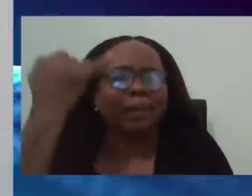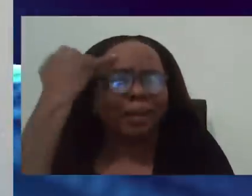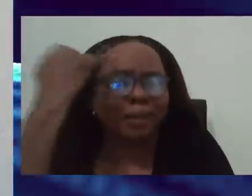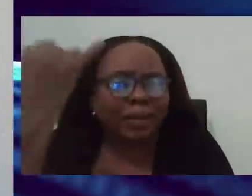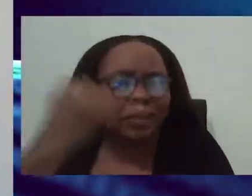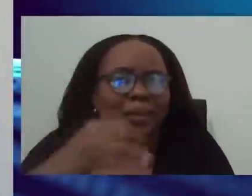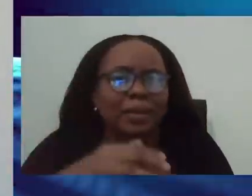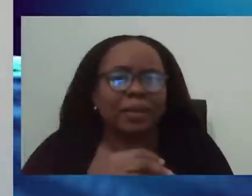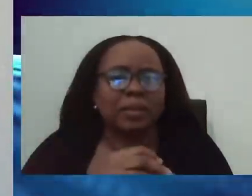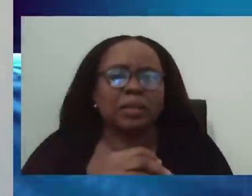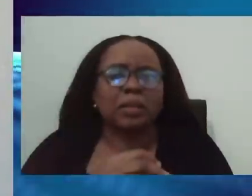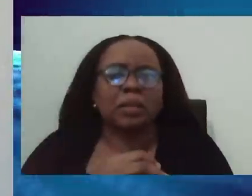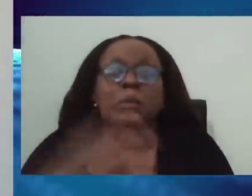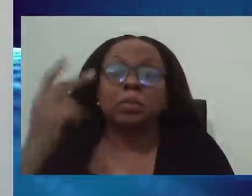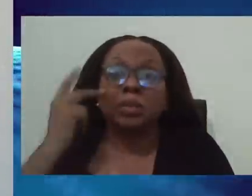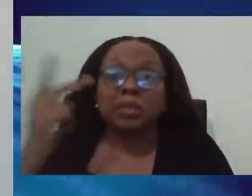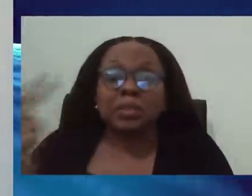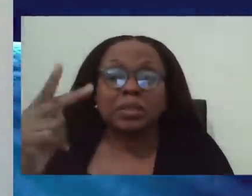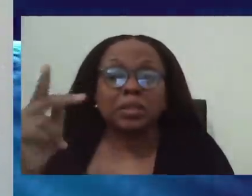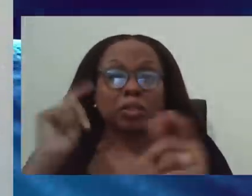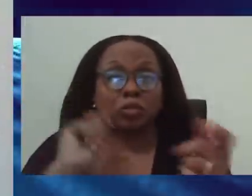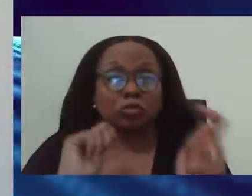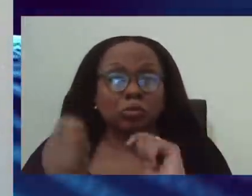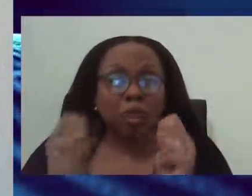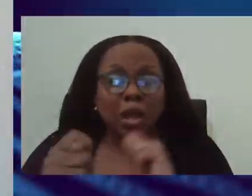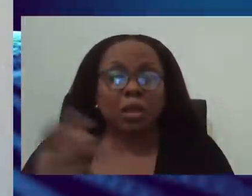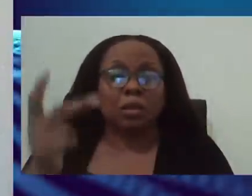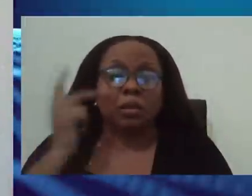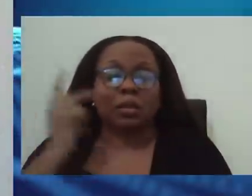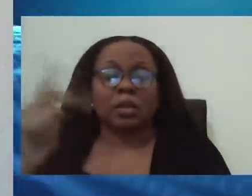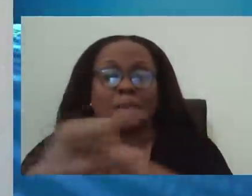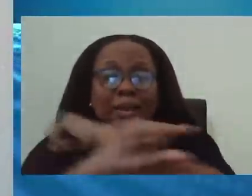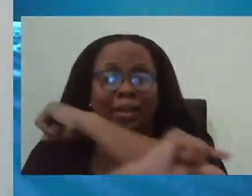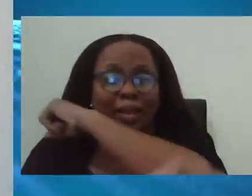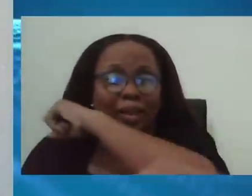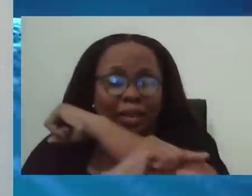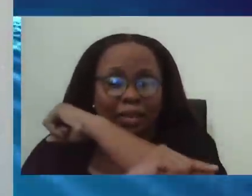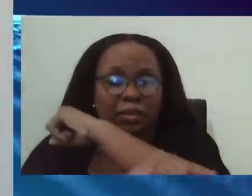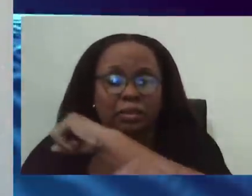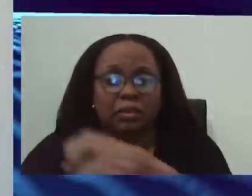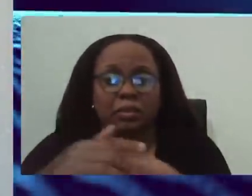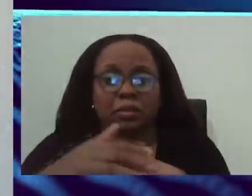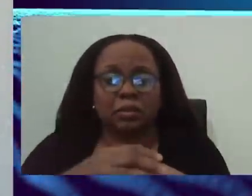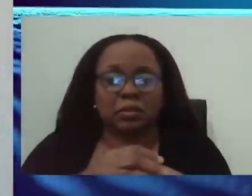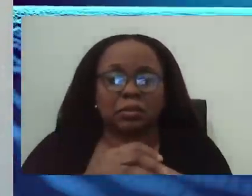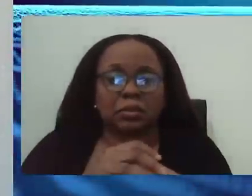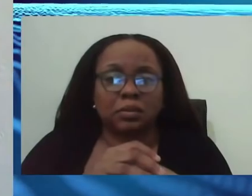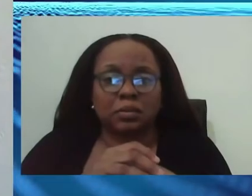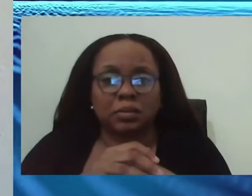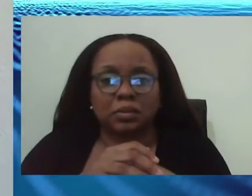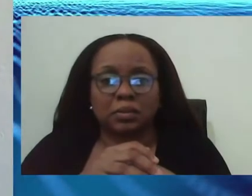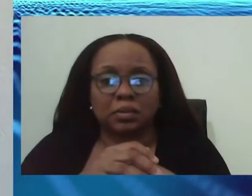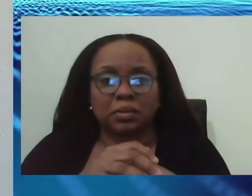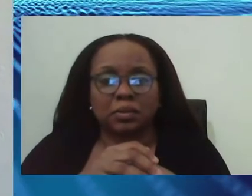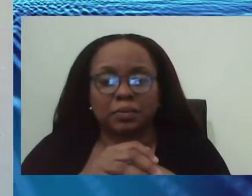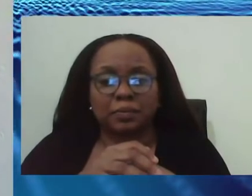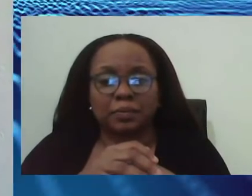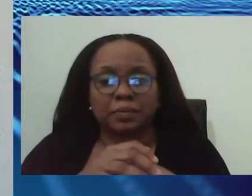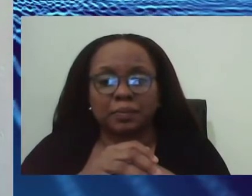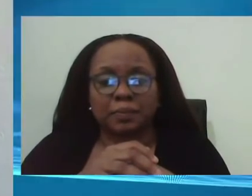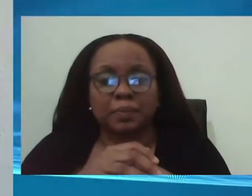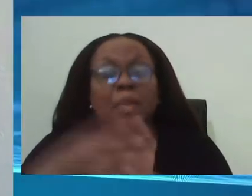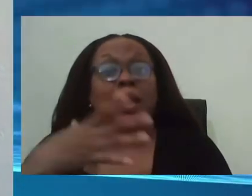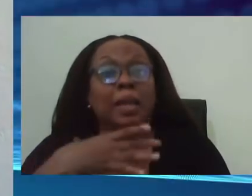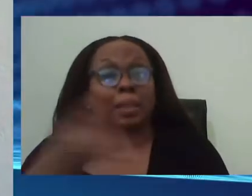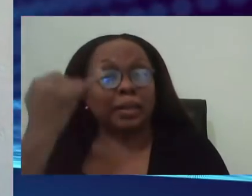We've seen it in Trinidad. We've seen it in Guyana. And I do, I do like that idea because I like the